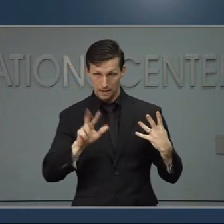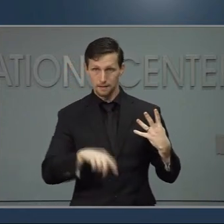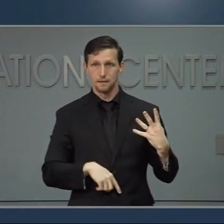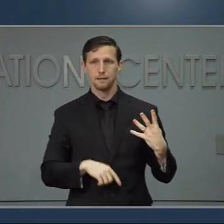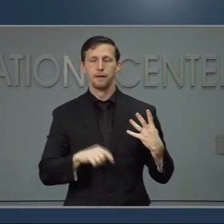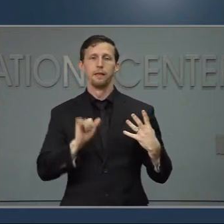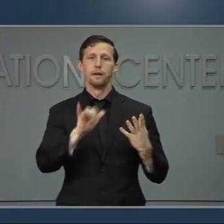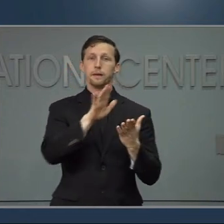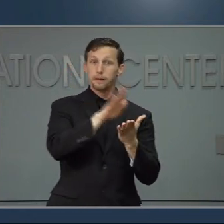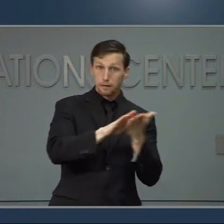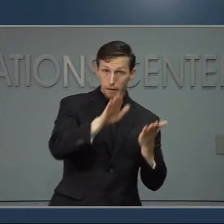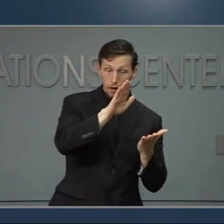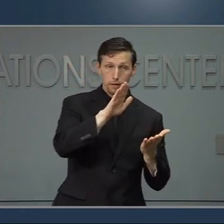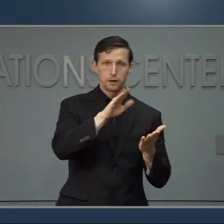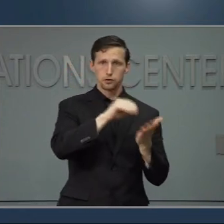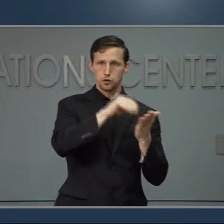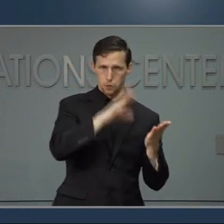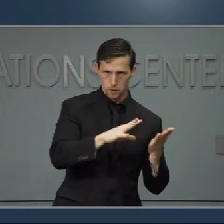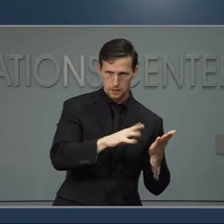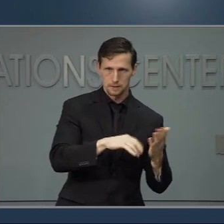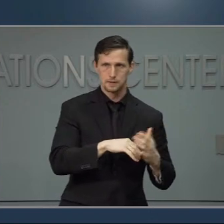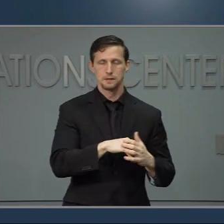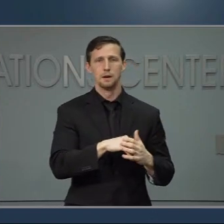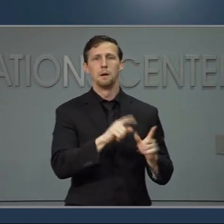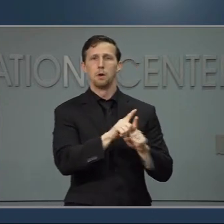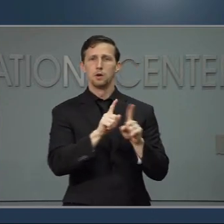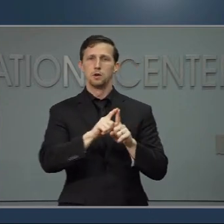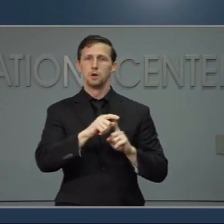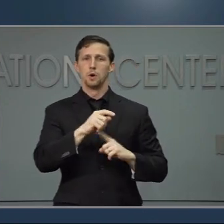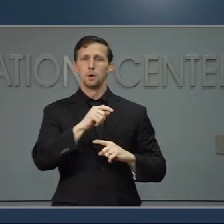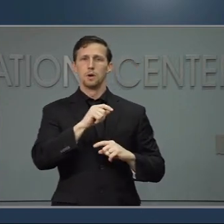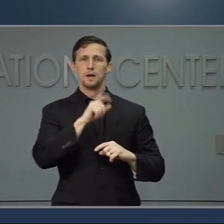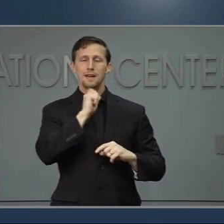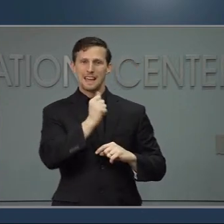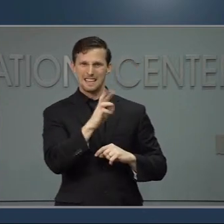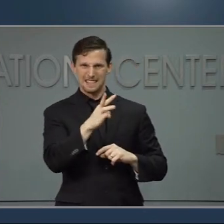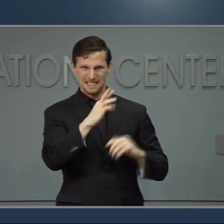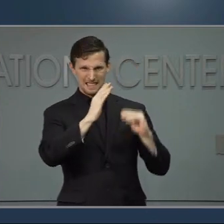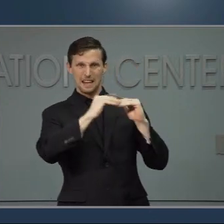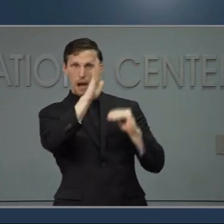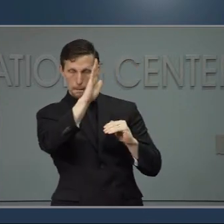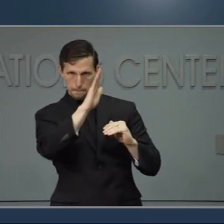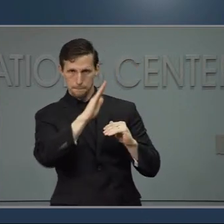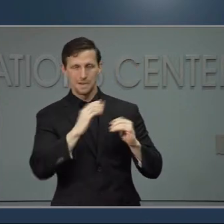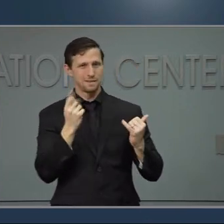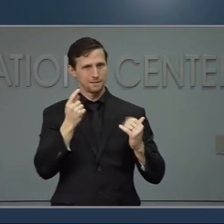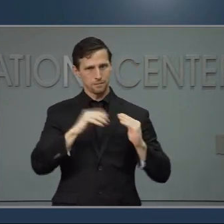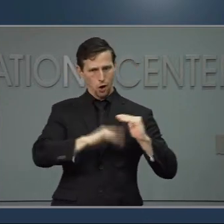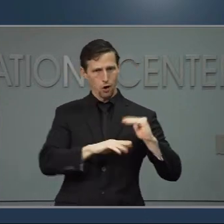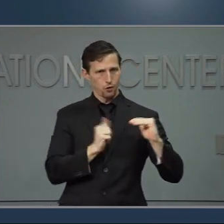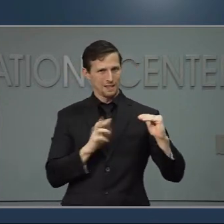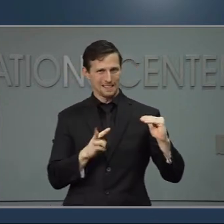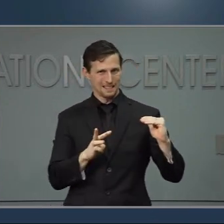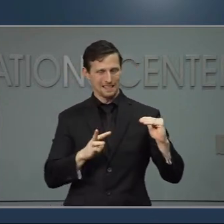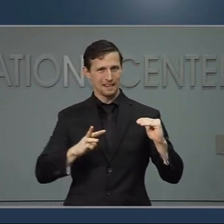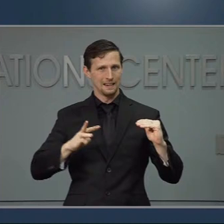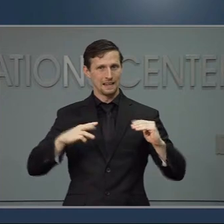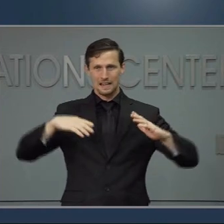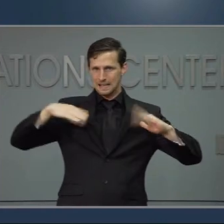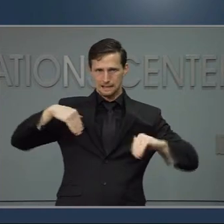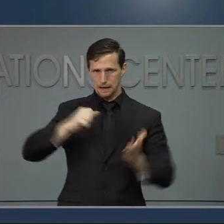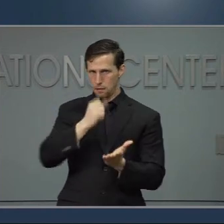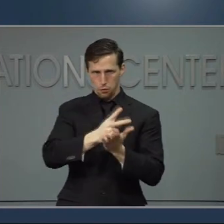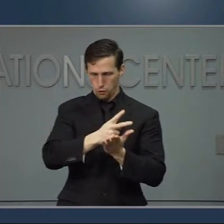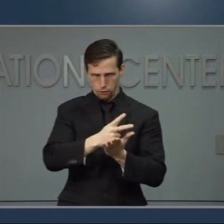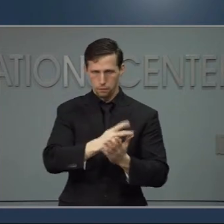Younger children will be vaccinated when the vaccine is approved for them. It is not currently. And in Phase 4, that's when anyone else